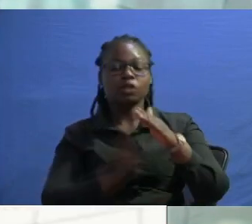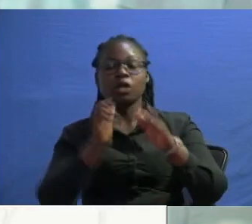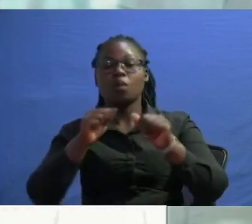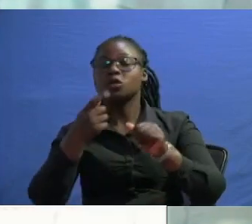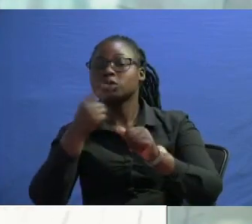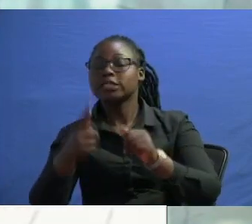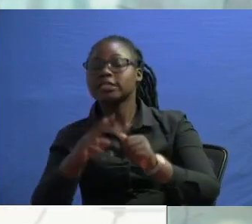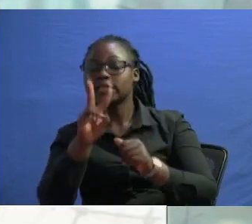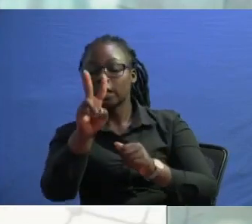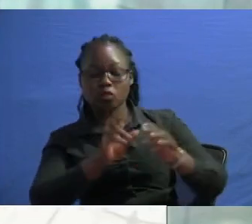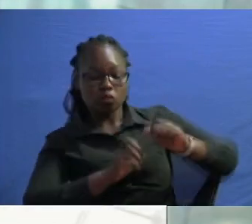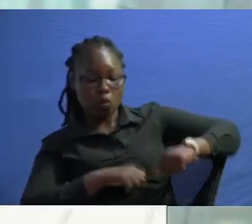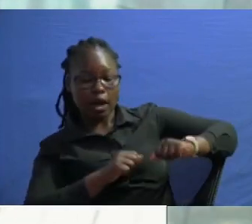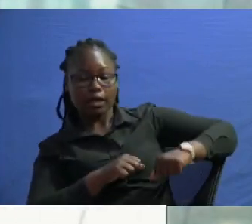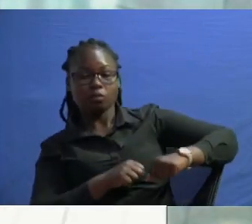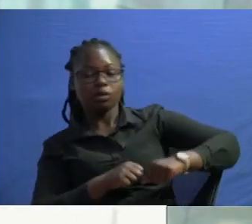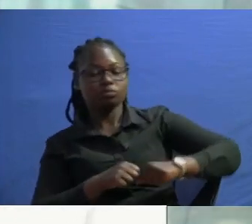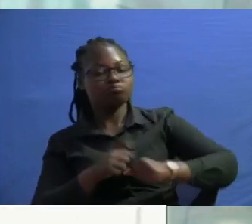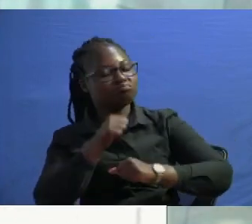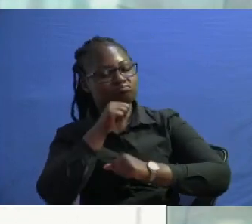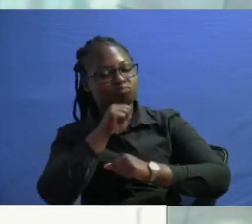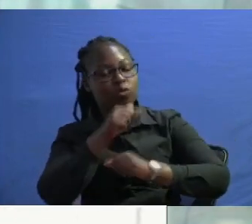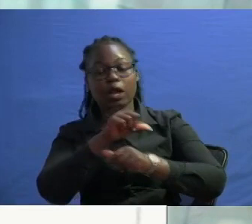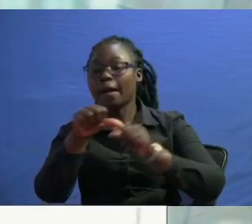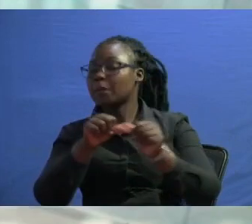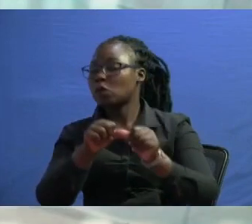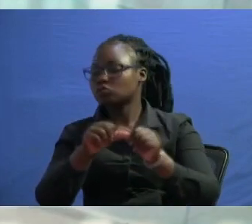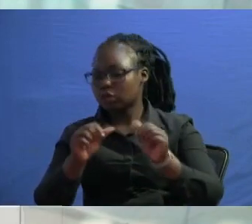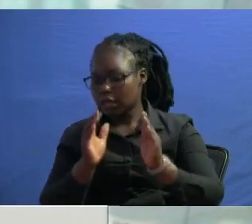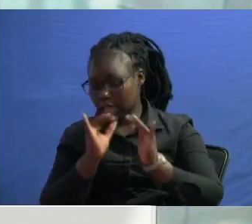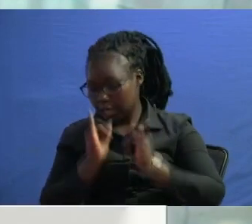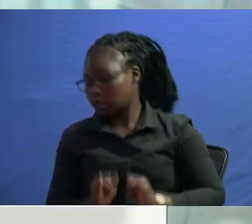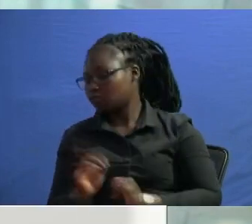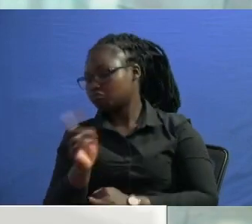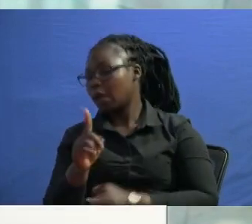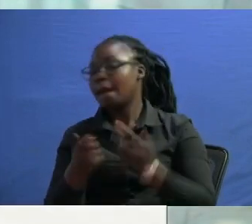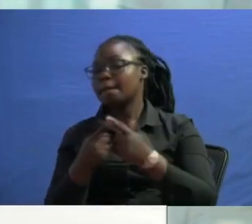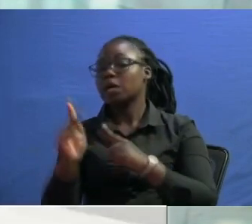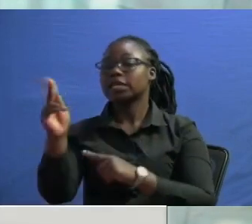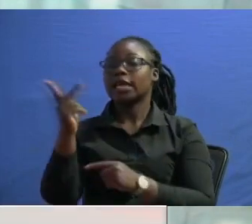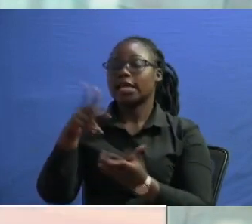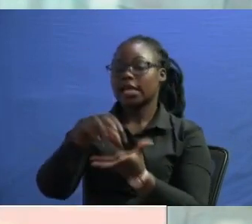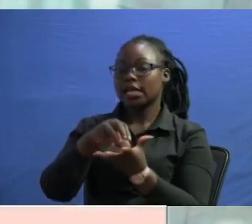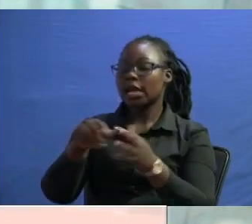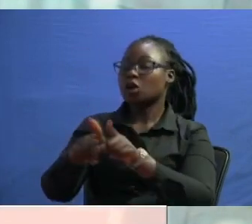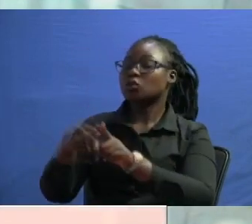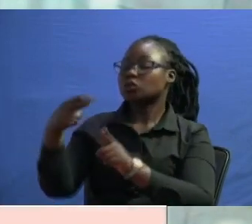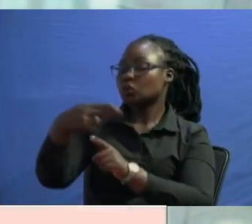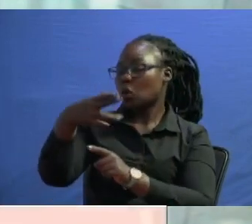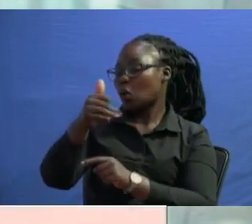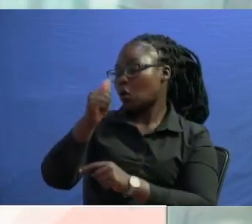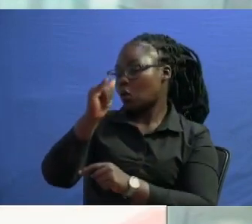a bilateral agreement it is not about an individual kenya as a state and haiti as a state